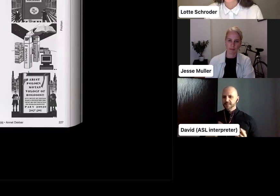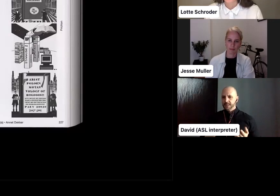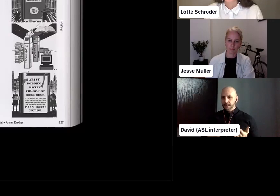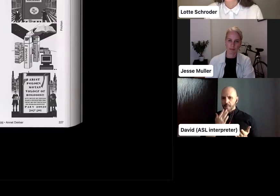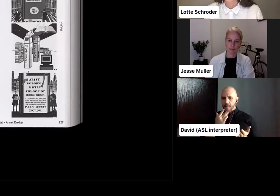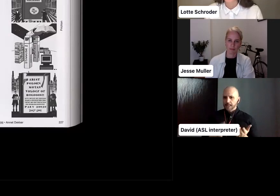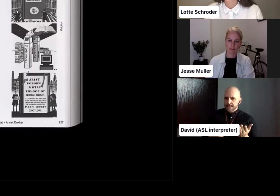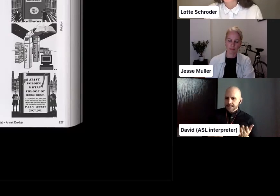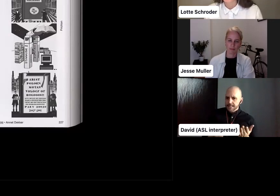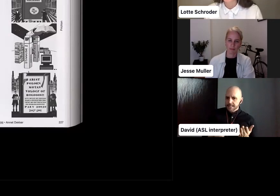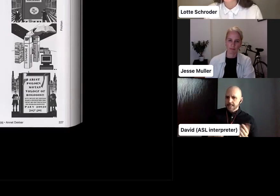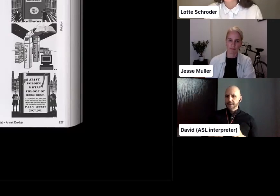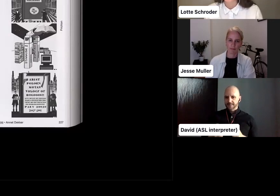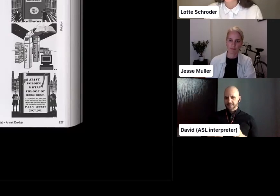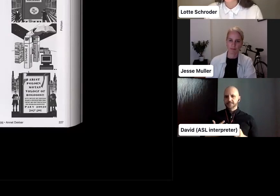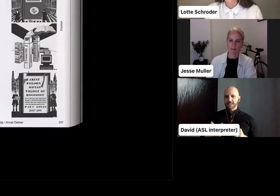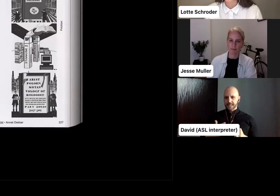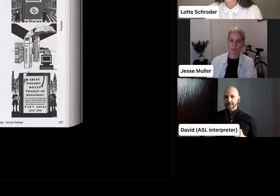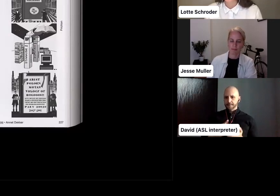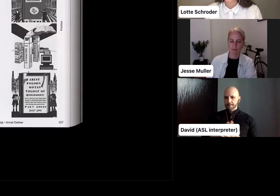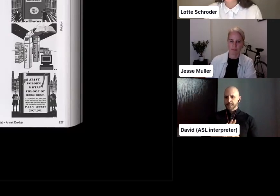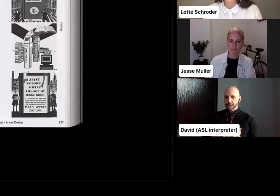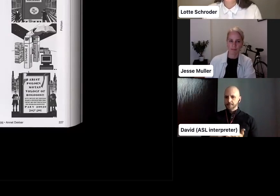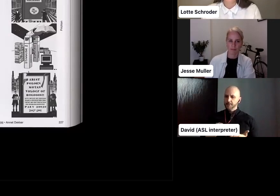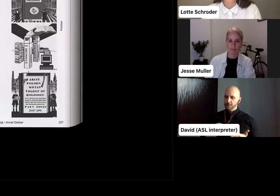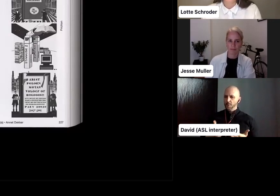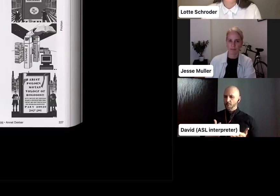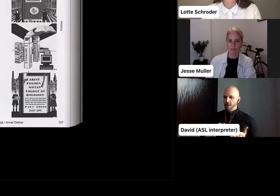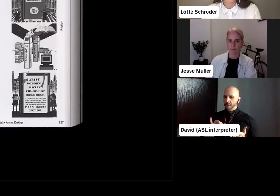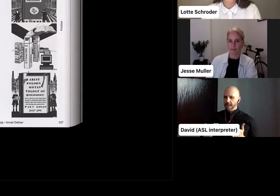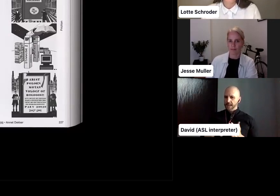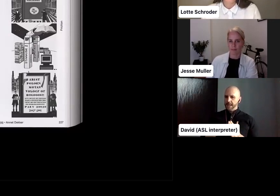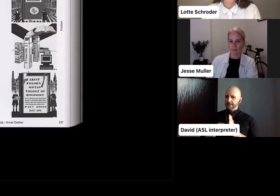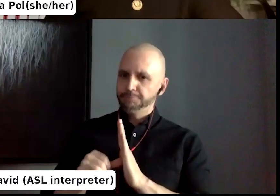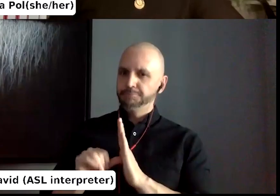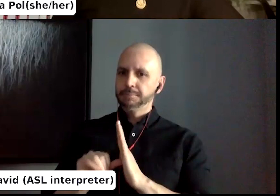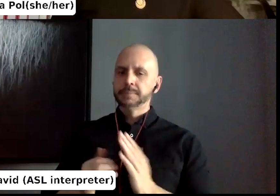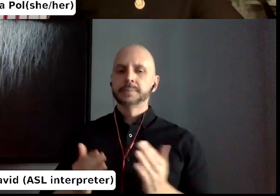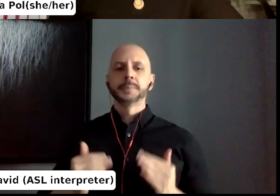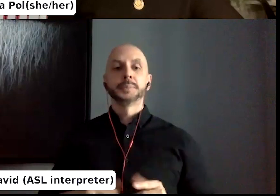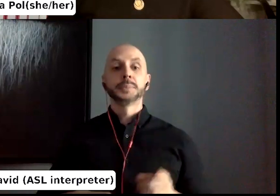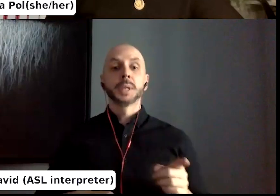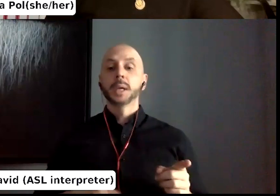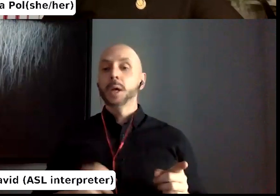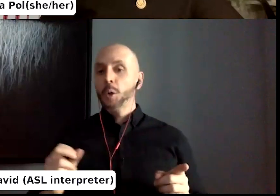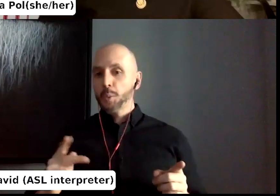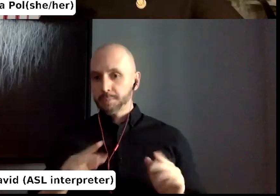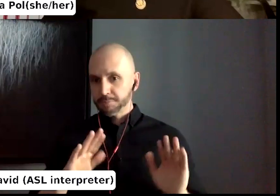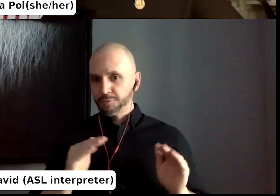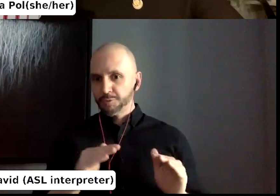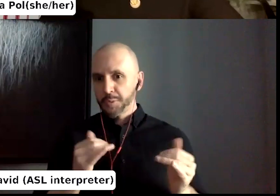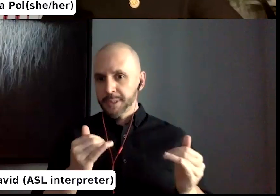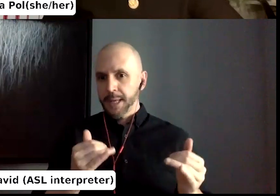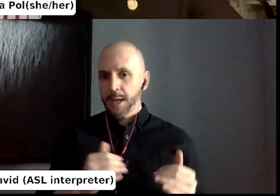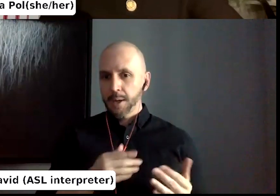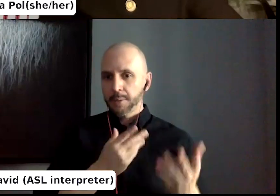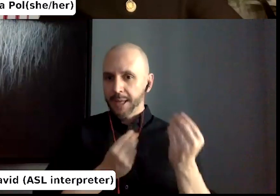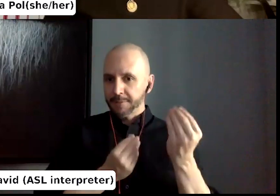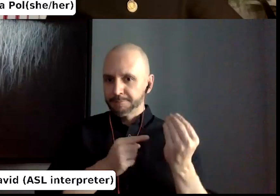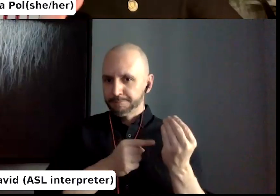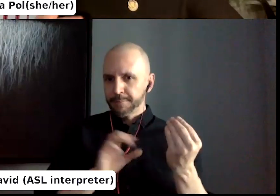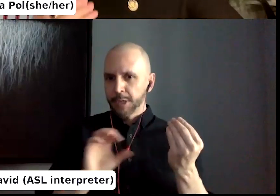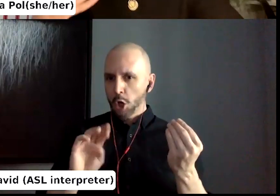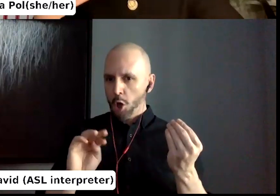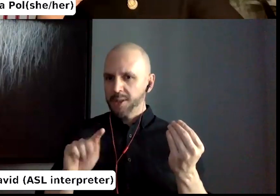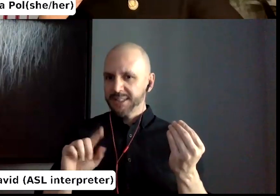pretty well, but maybe to dive into the content of the book a little bit more. What I said, I think, uh, um, just at the